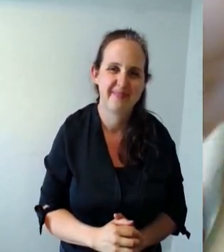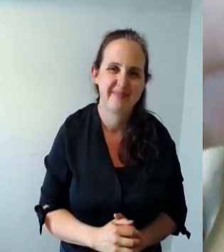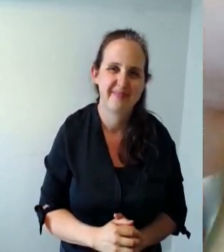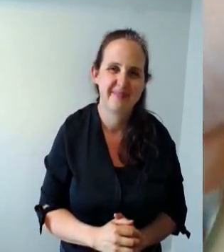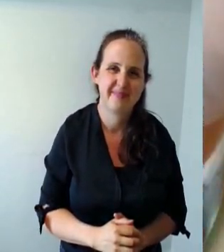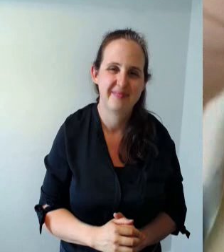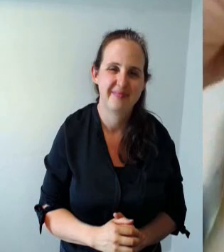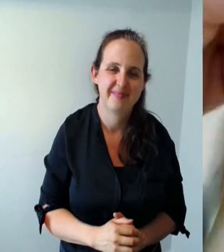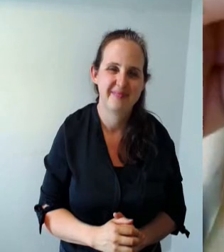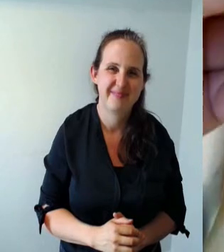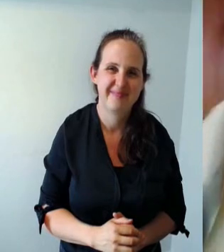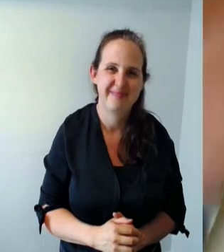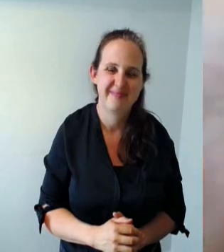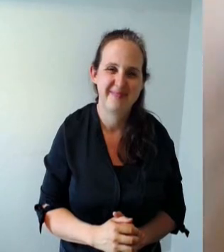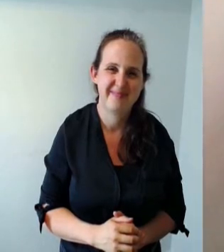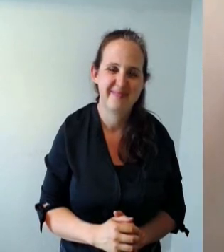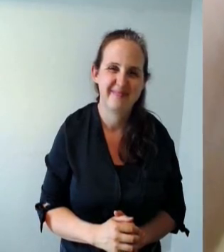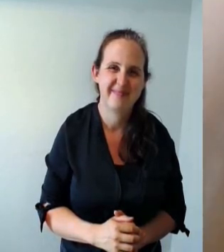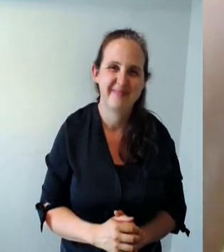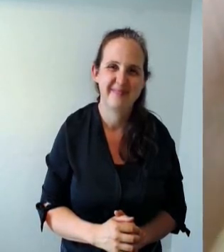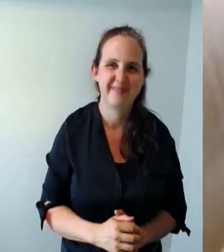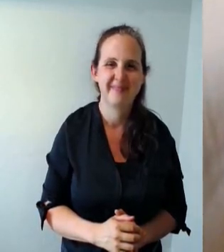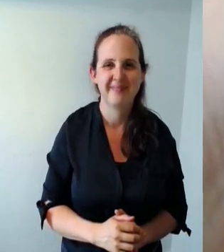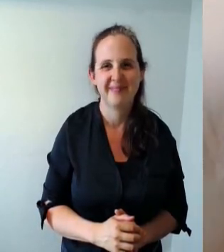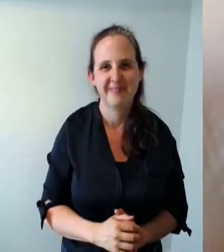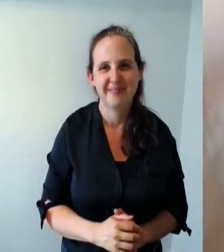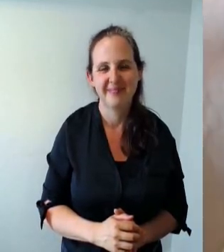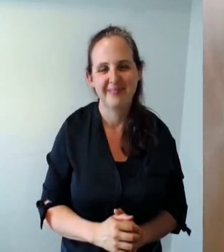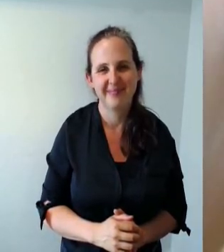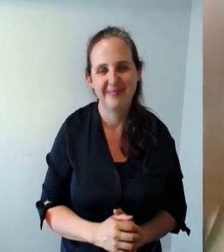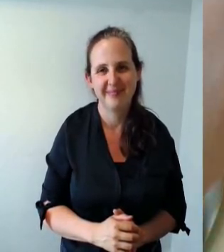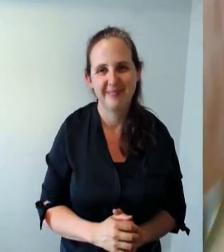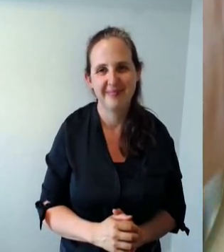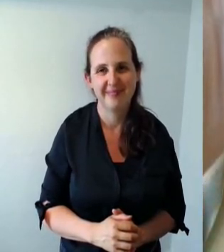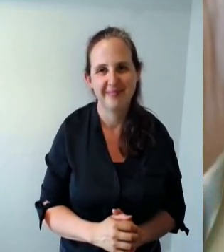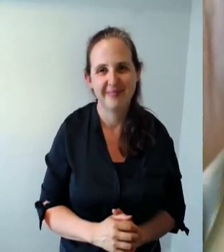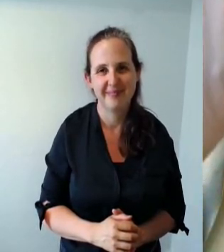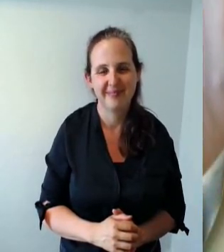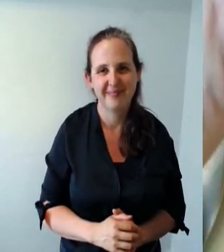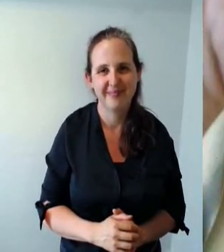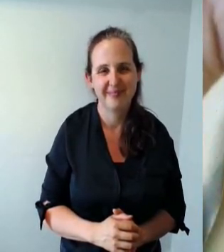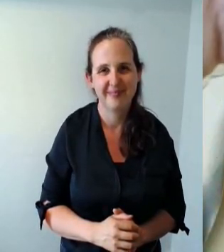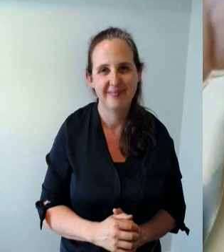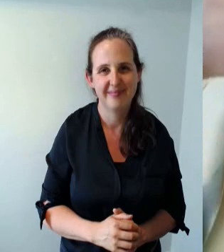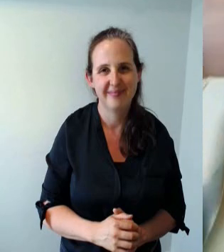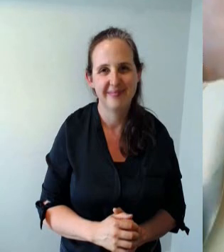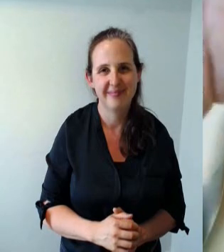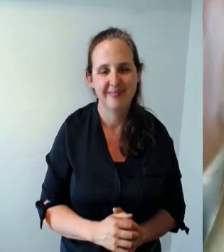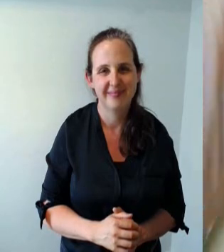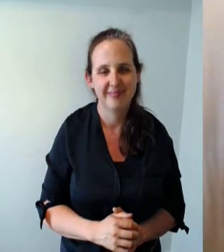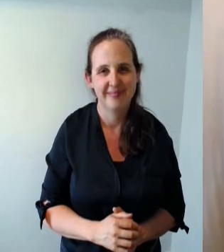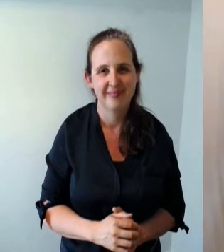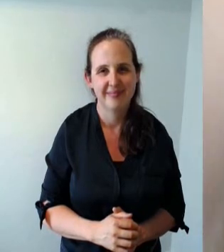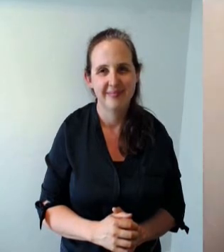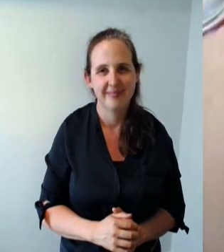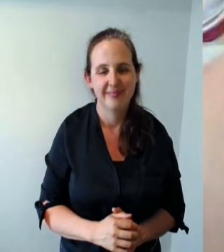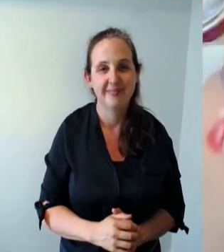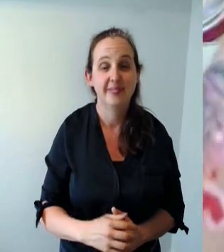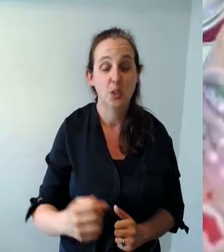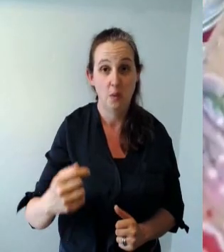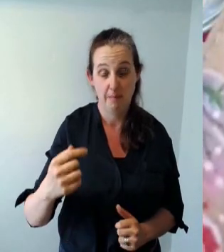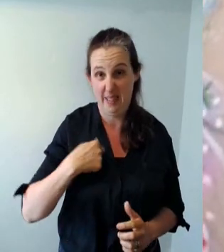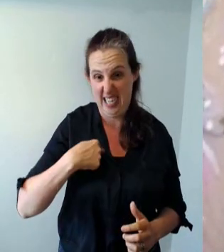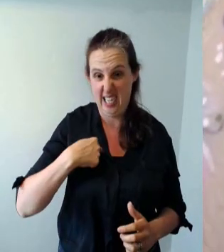there we go i use these end bits and i twist them